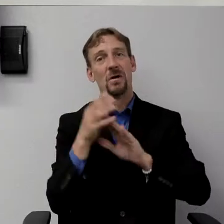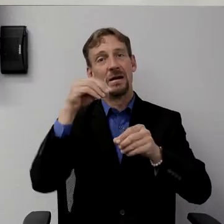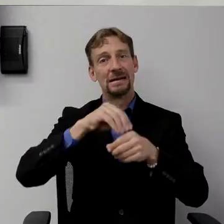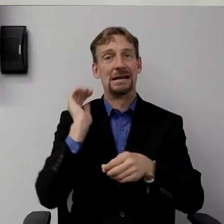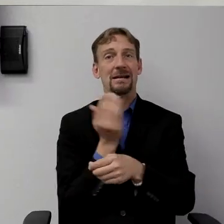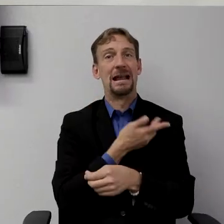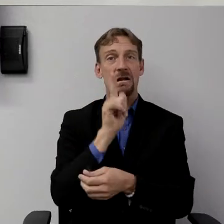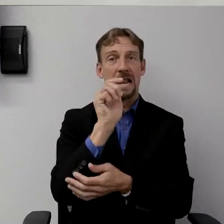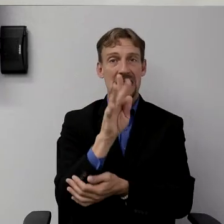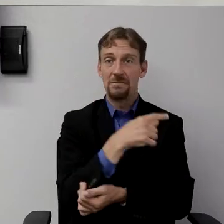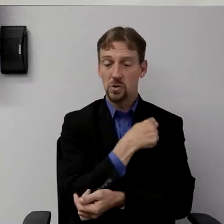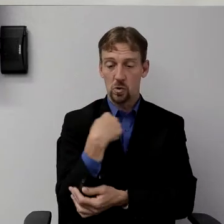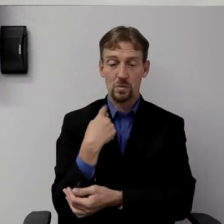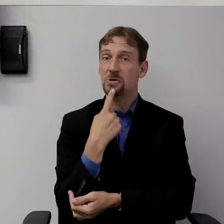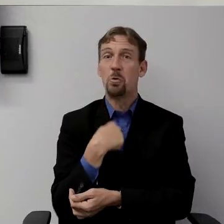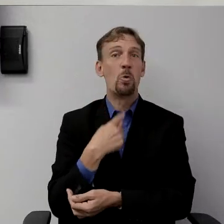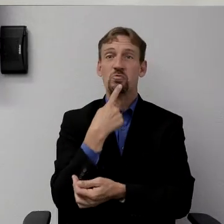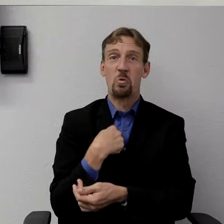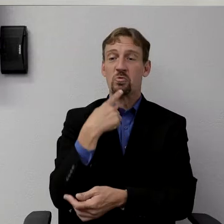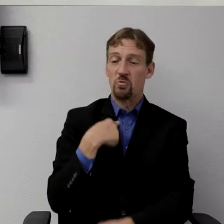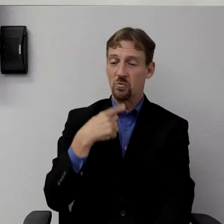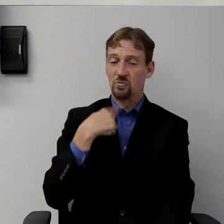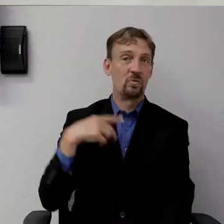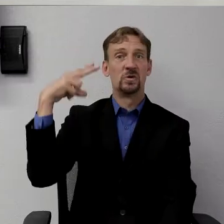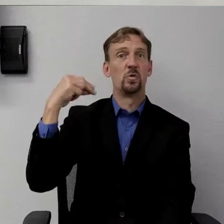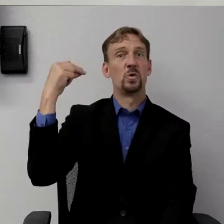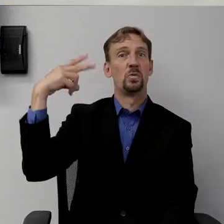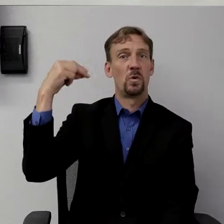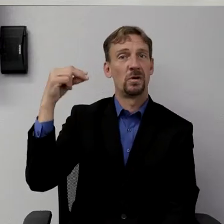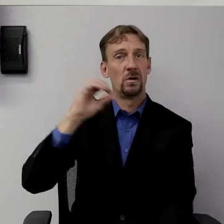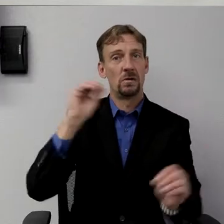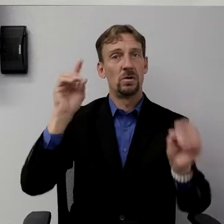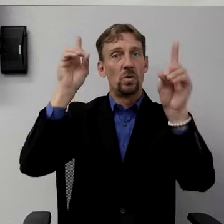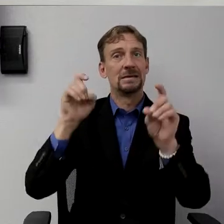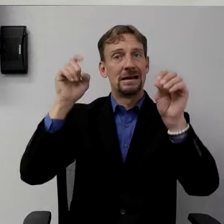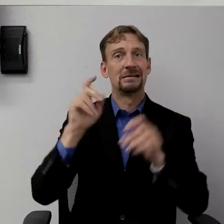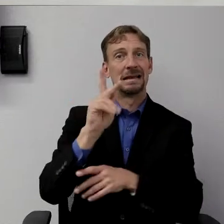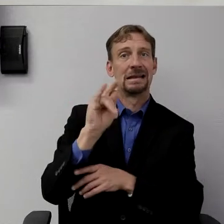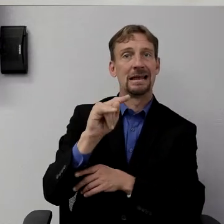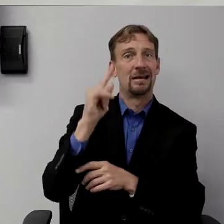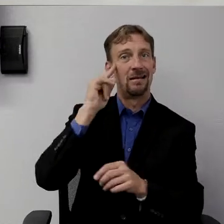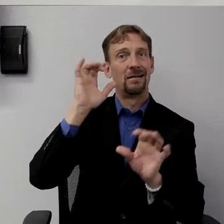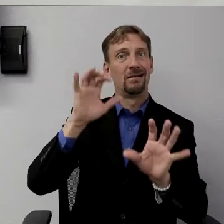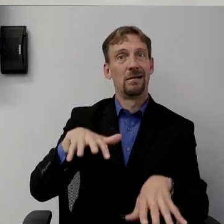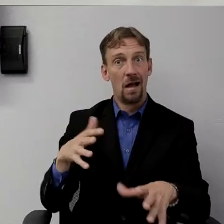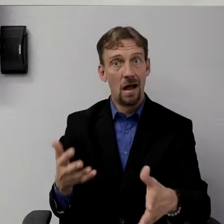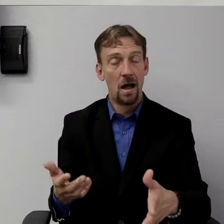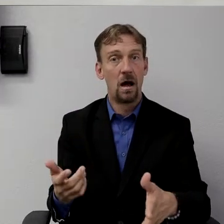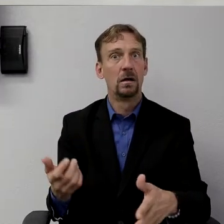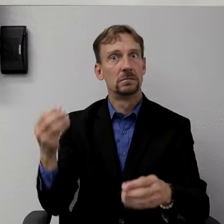no, that we weren't going to get any testing kits. And then, shockingly, surprisingly, we were informed by our